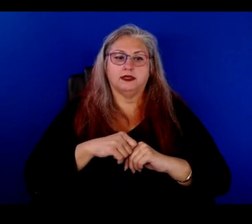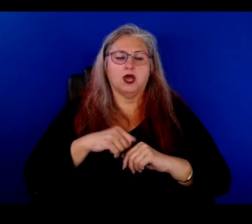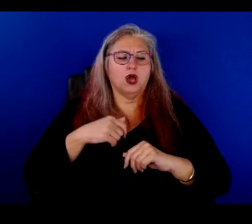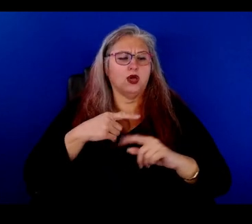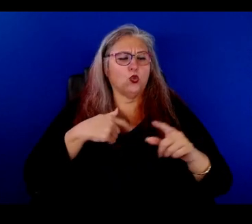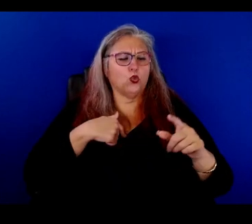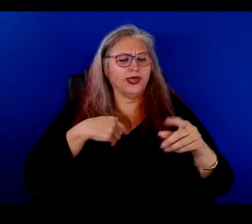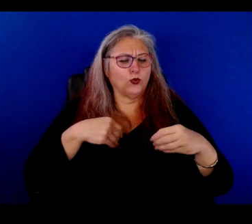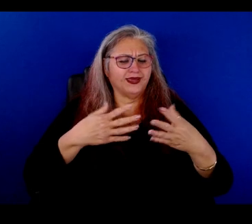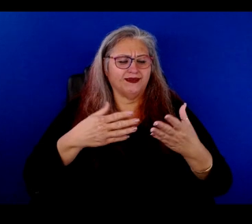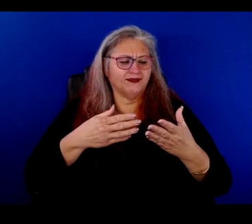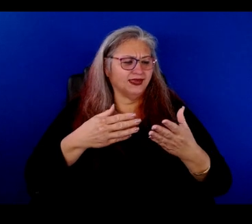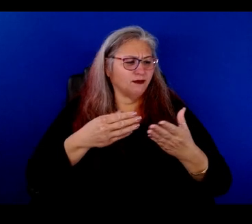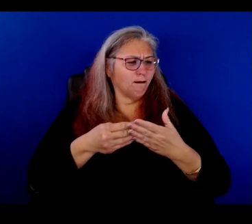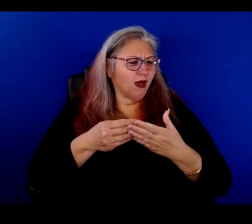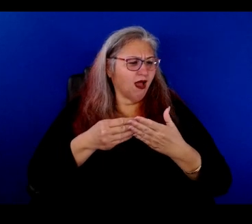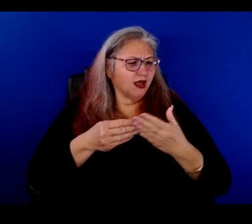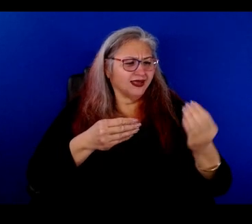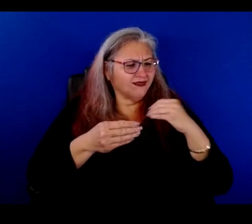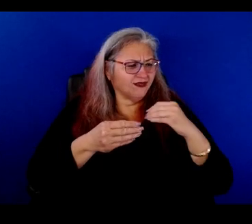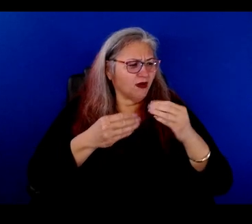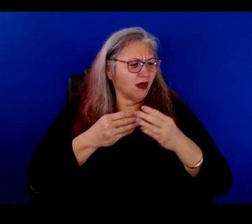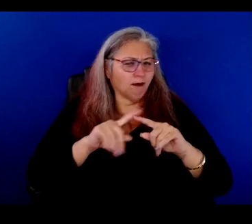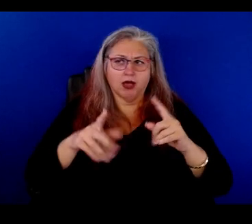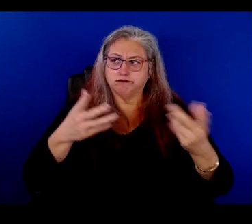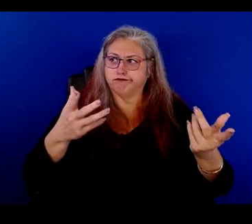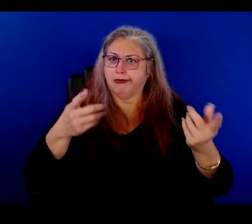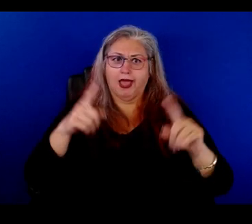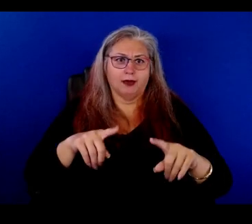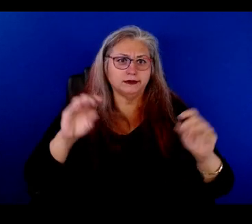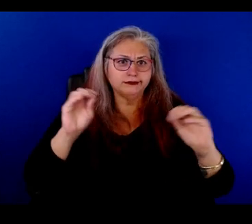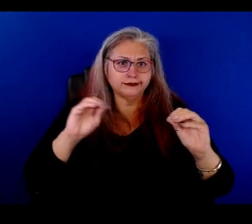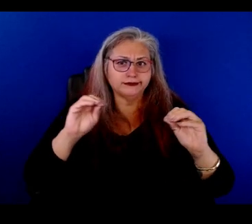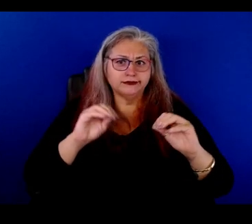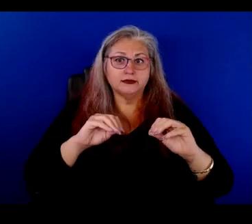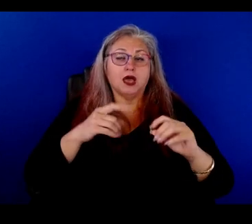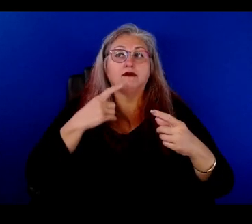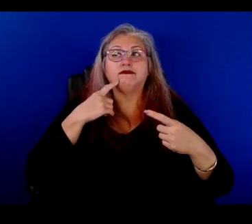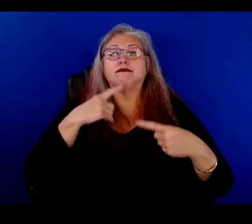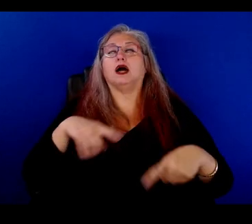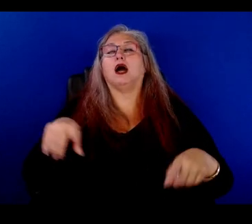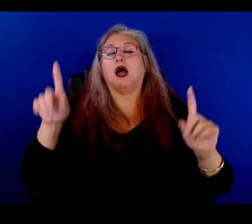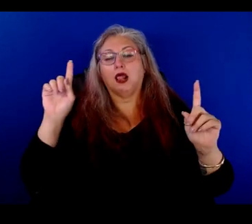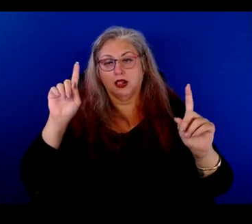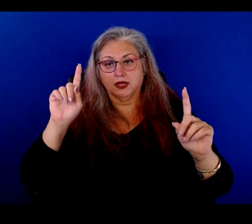we were giving funding to do this and it never happened. And then finally, the, uh,